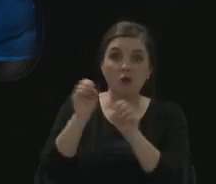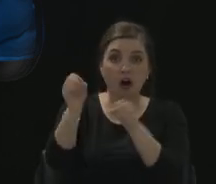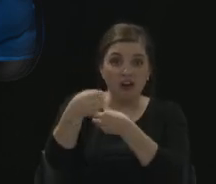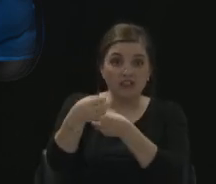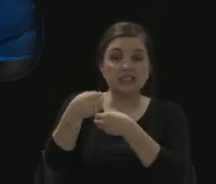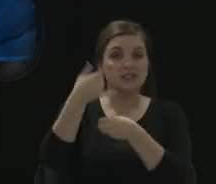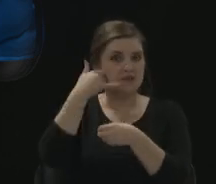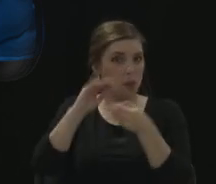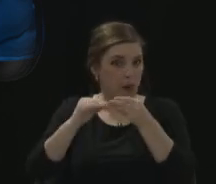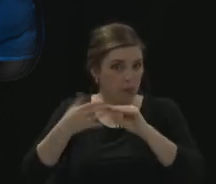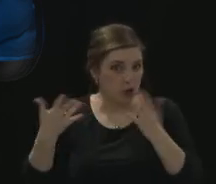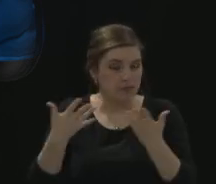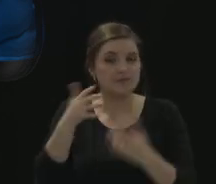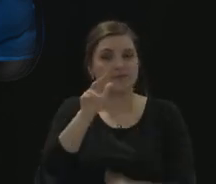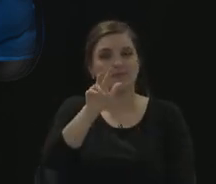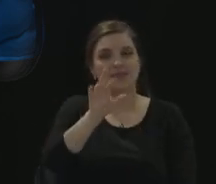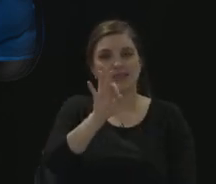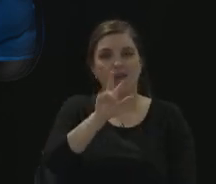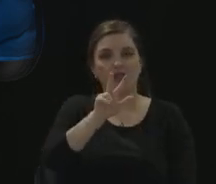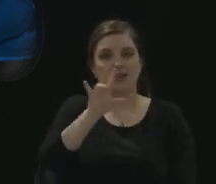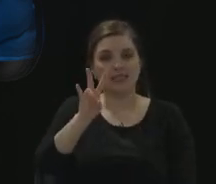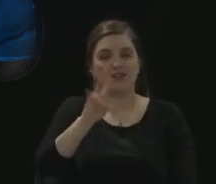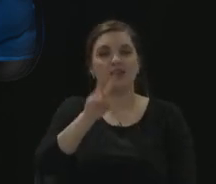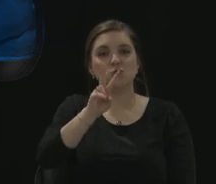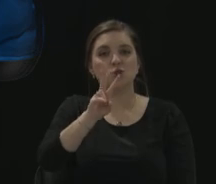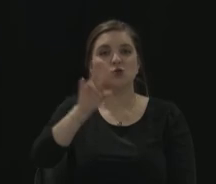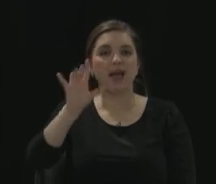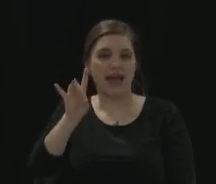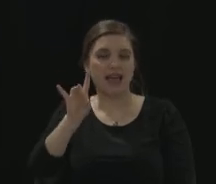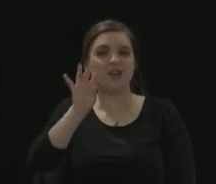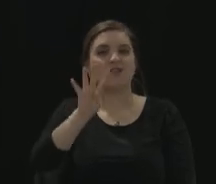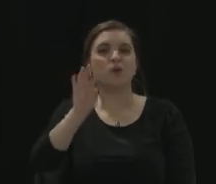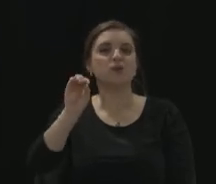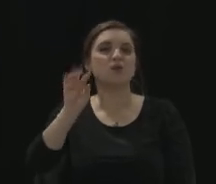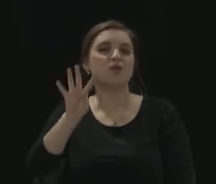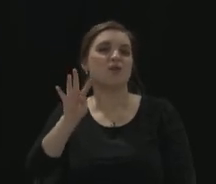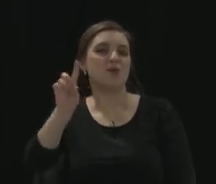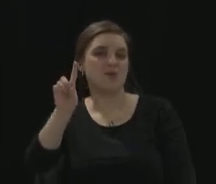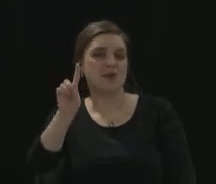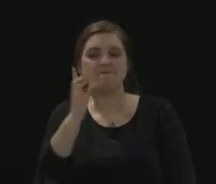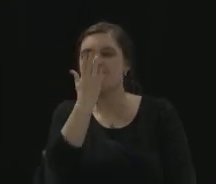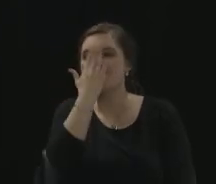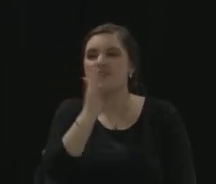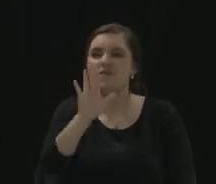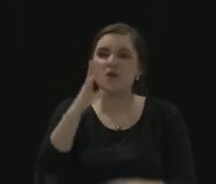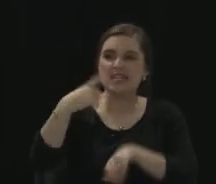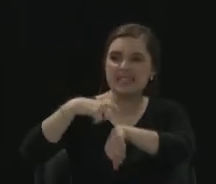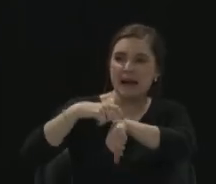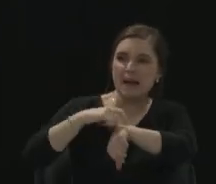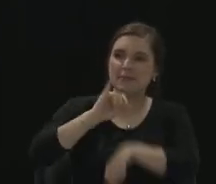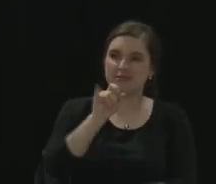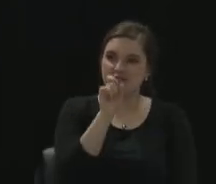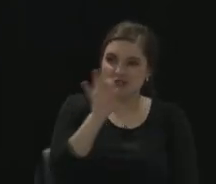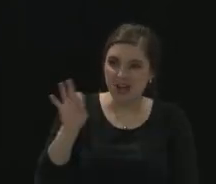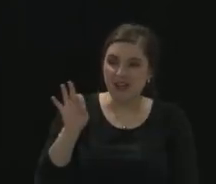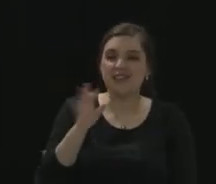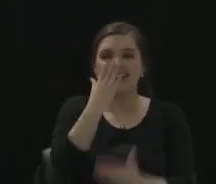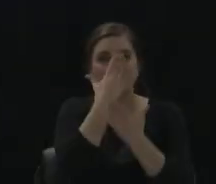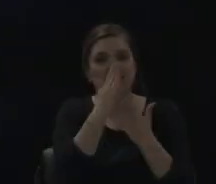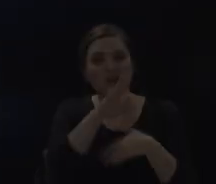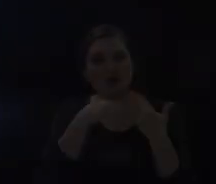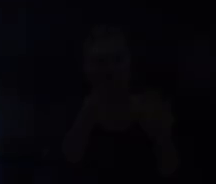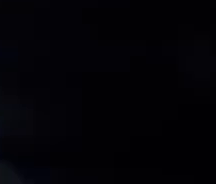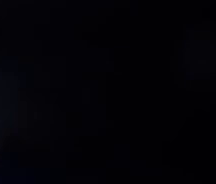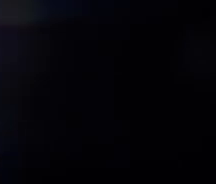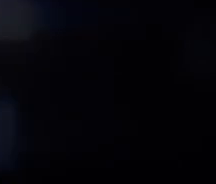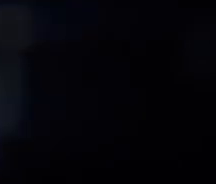937-228-4041. Thank you for sharing your time with me. Thank you, Jeff, again. And everyone be well.